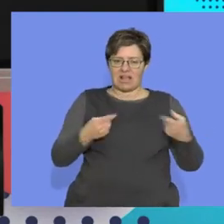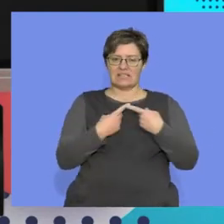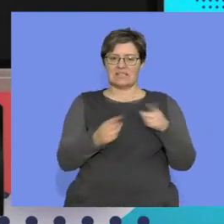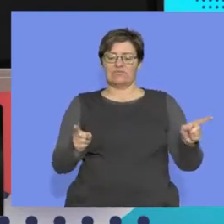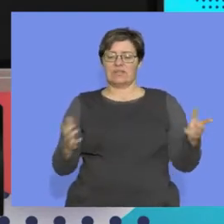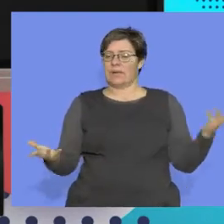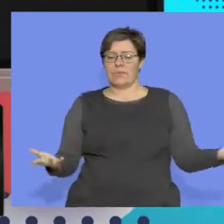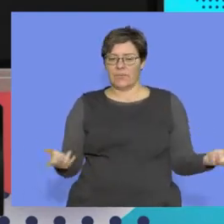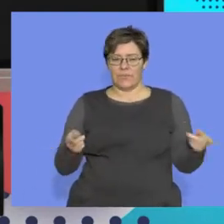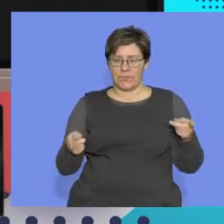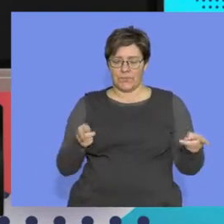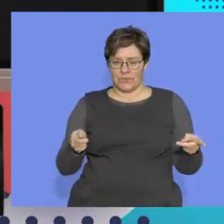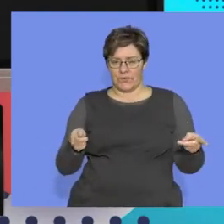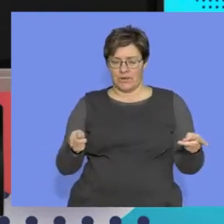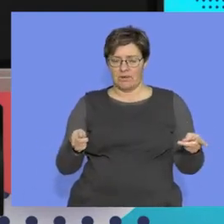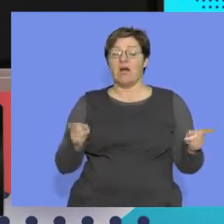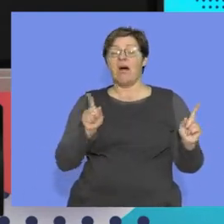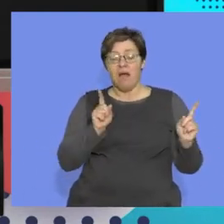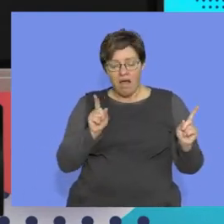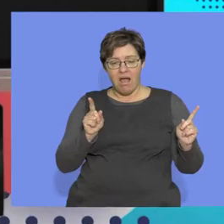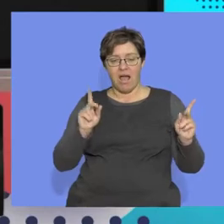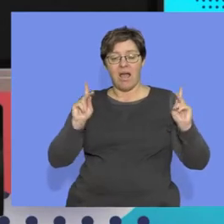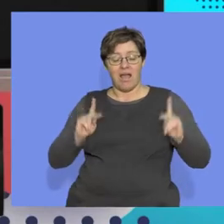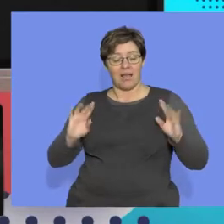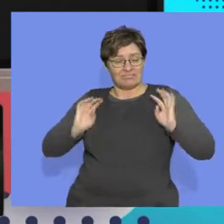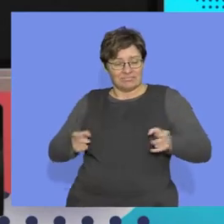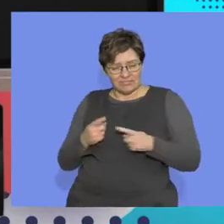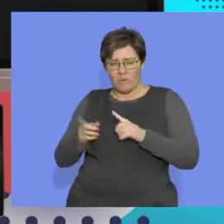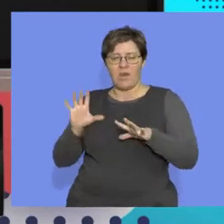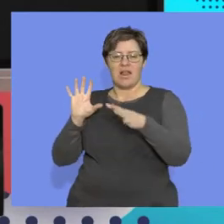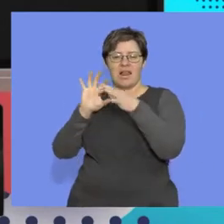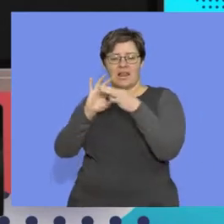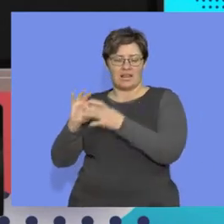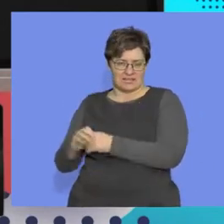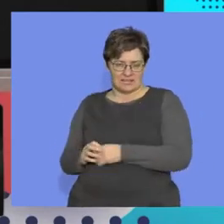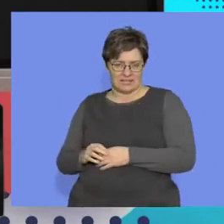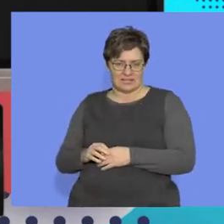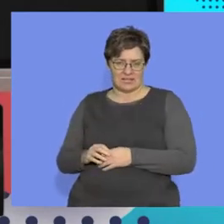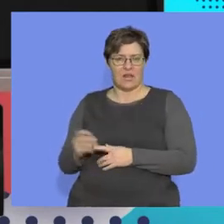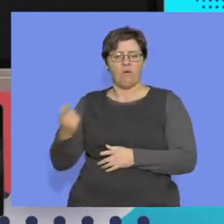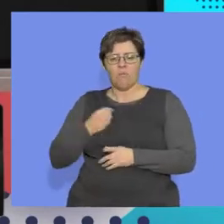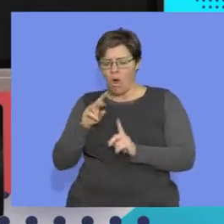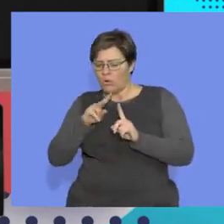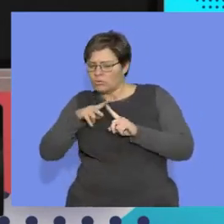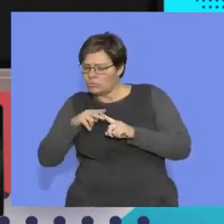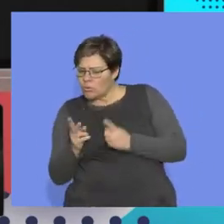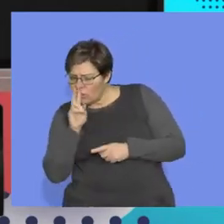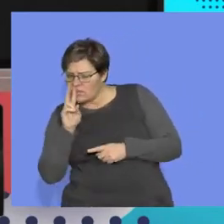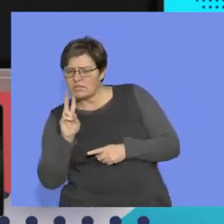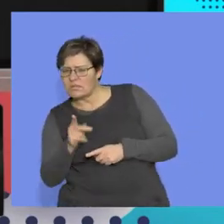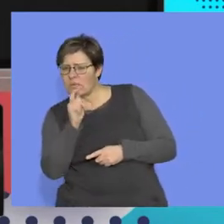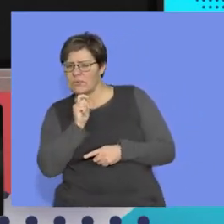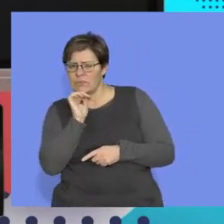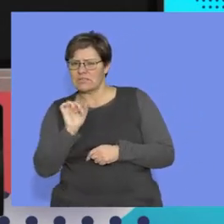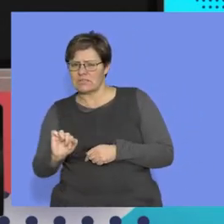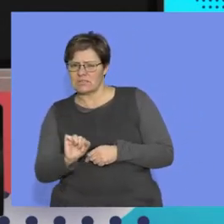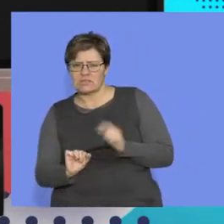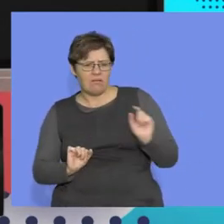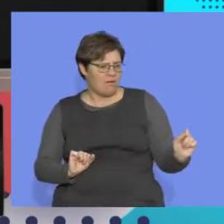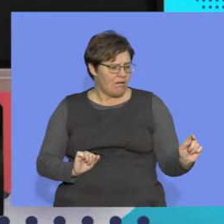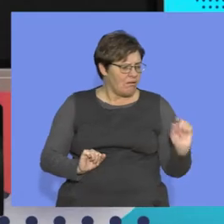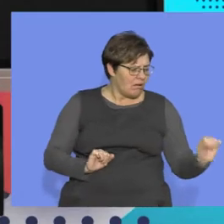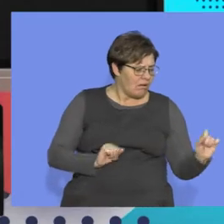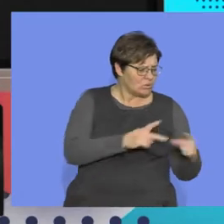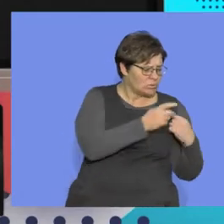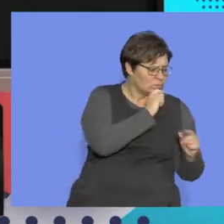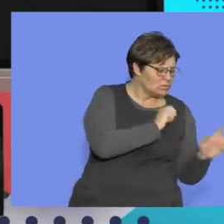with that anatomy, we link a lot of other things. What tools do we see? What kind of cultures did